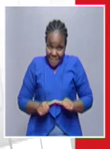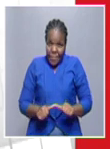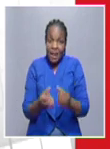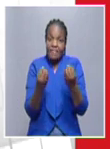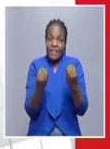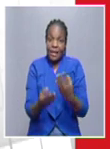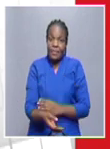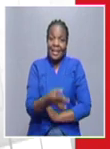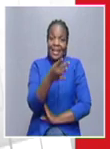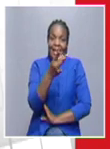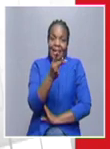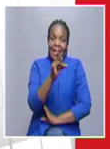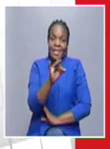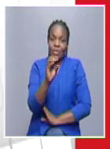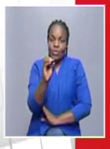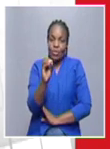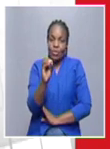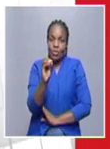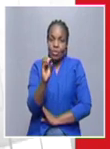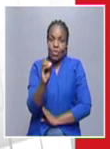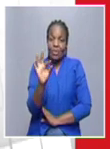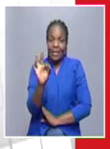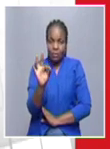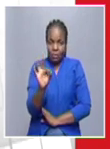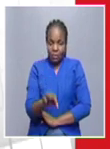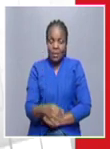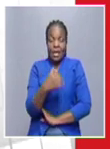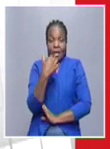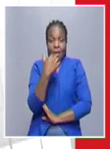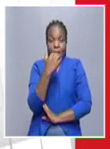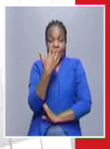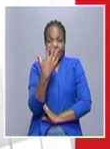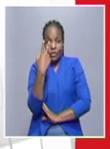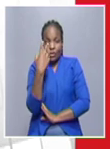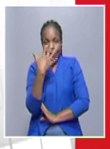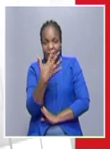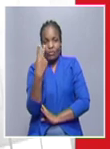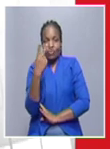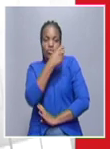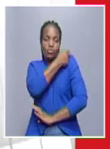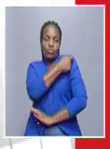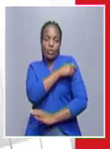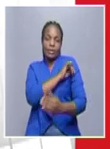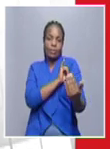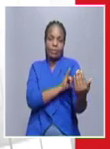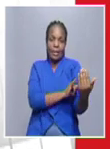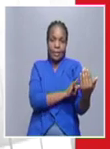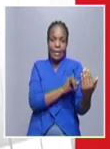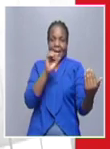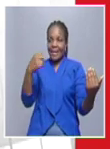890 52 are hospitalized of which two are in intensive care units